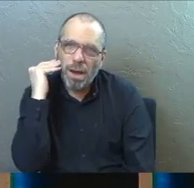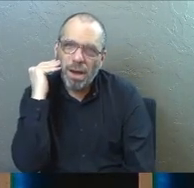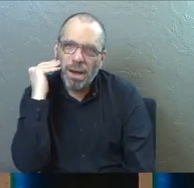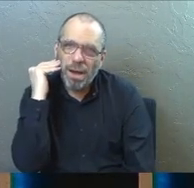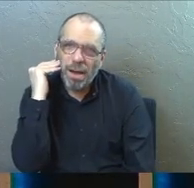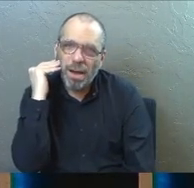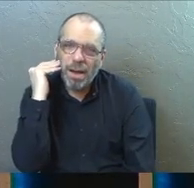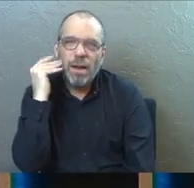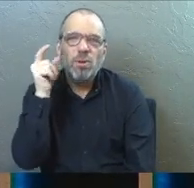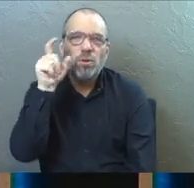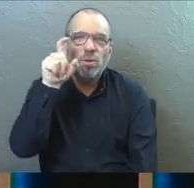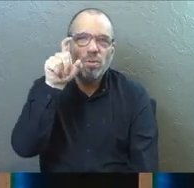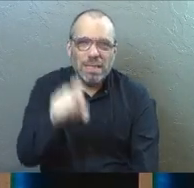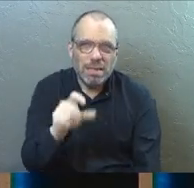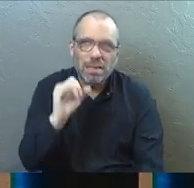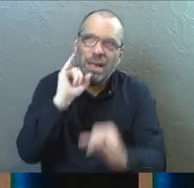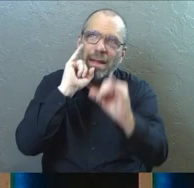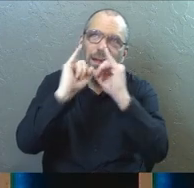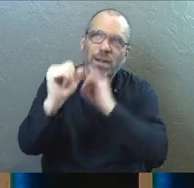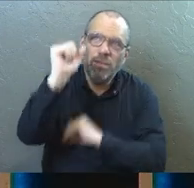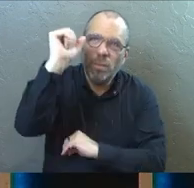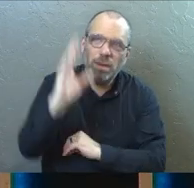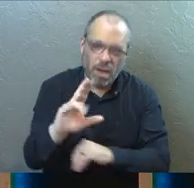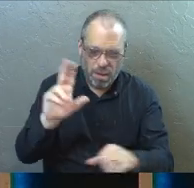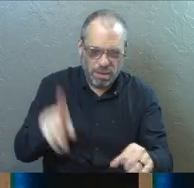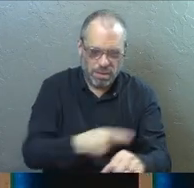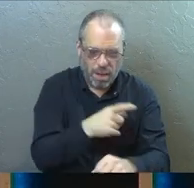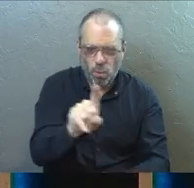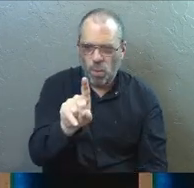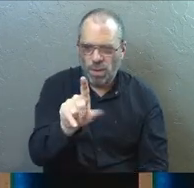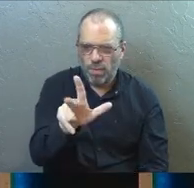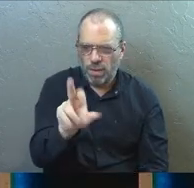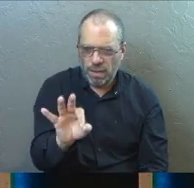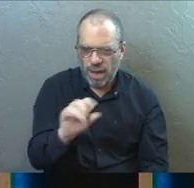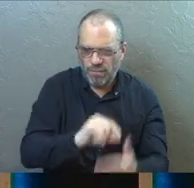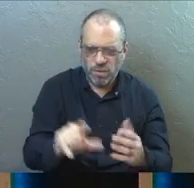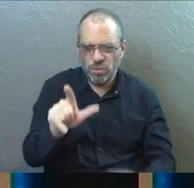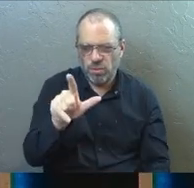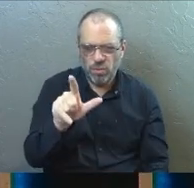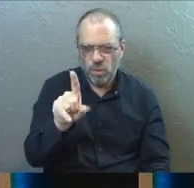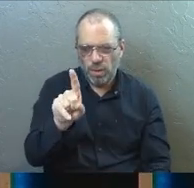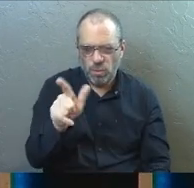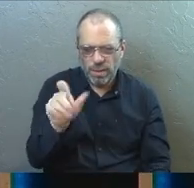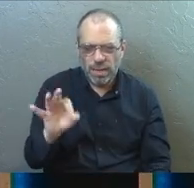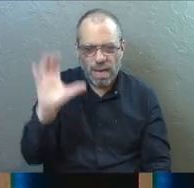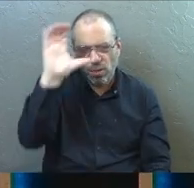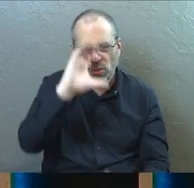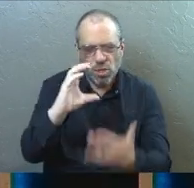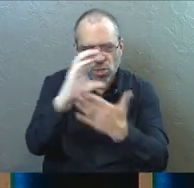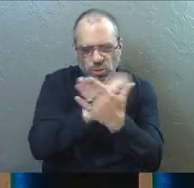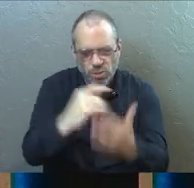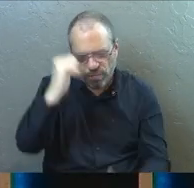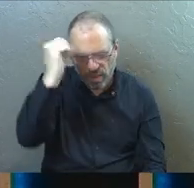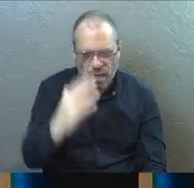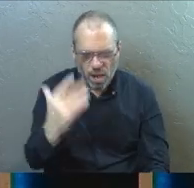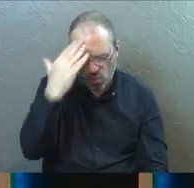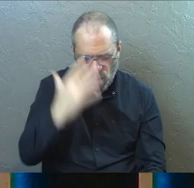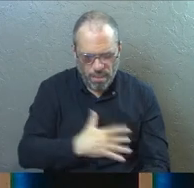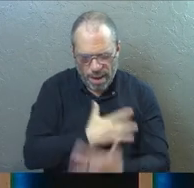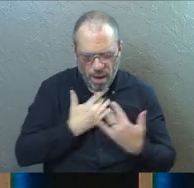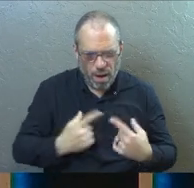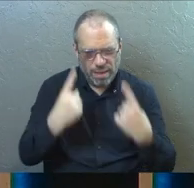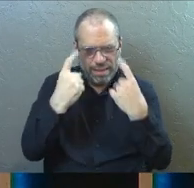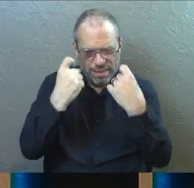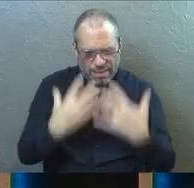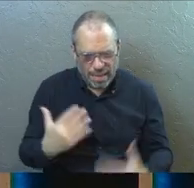You need an interview with God. Psalm 139, 23 says, search me, O God. Know my heart. Try